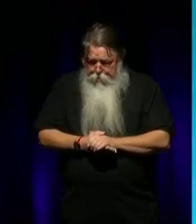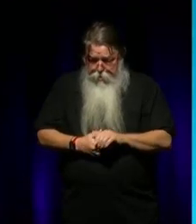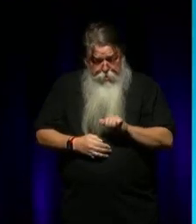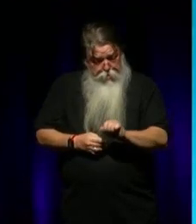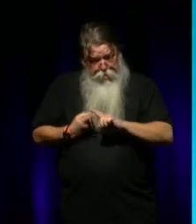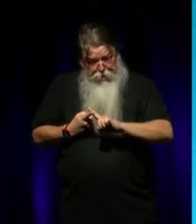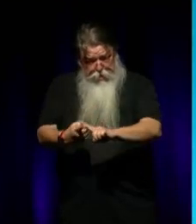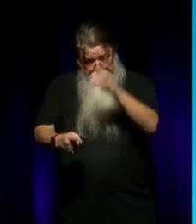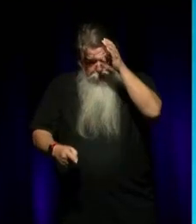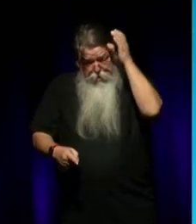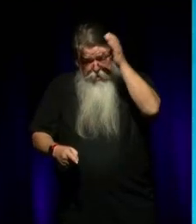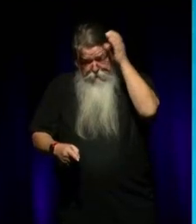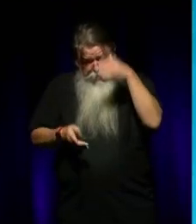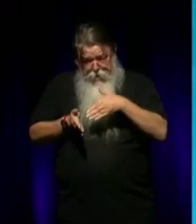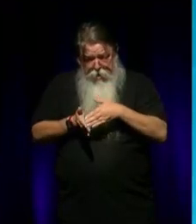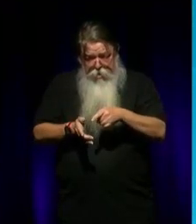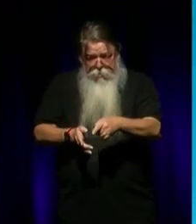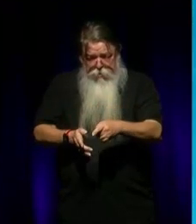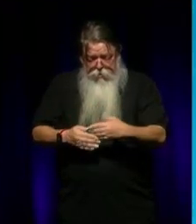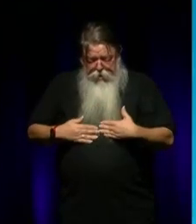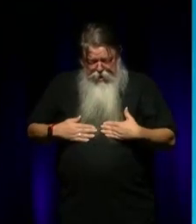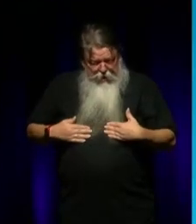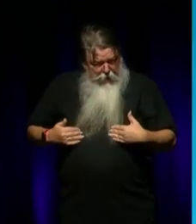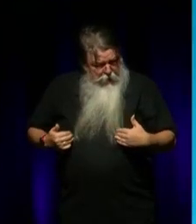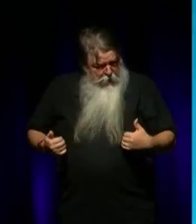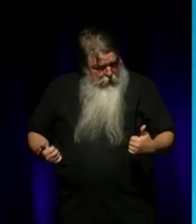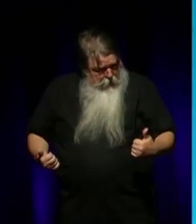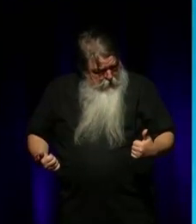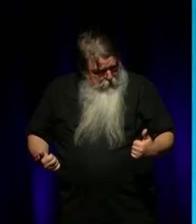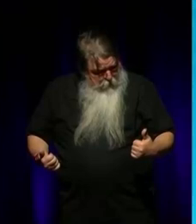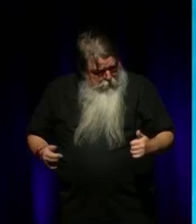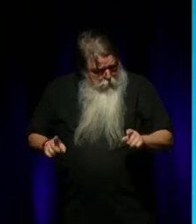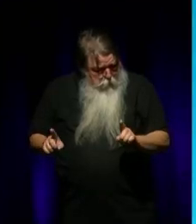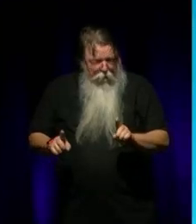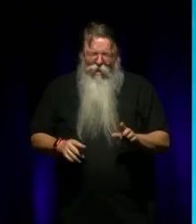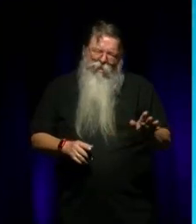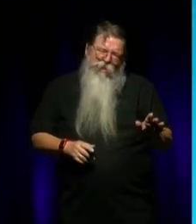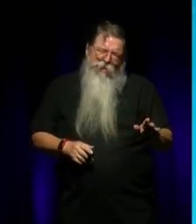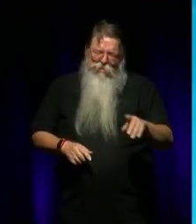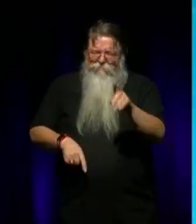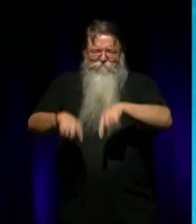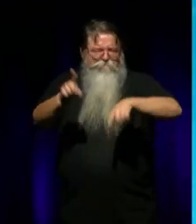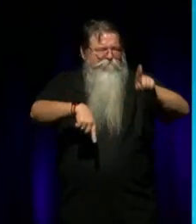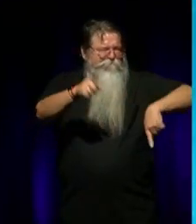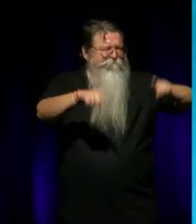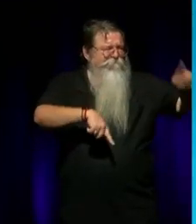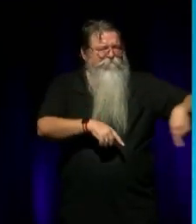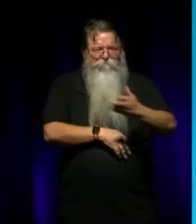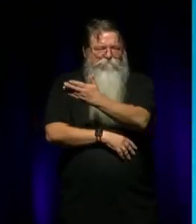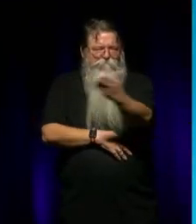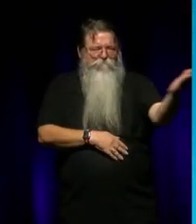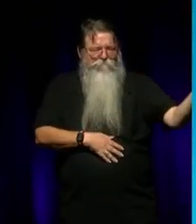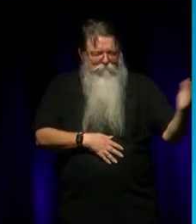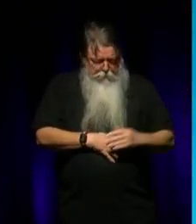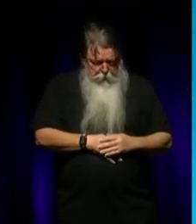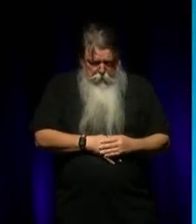and can other leaders use creativity as a medicine? Look, it's different for everybody. We all, you know what? You know, it's not, we're not alone,